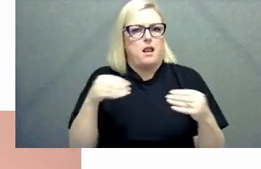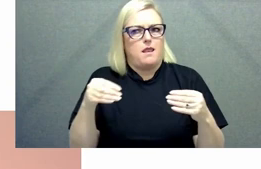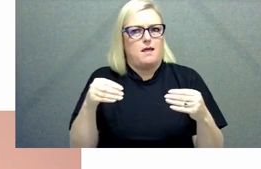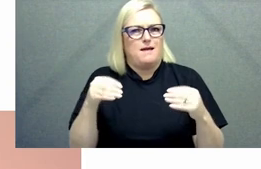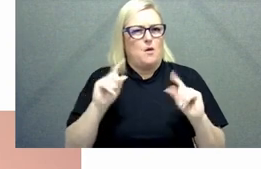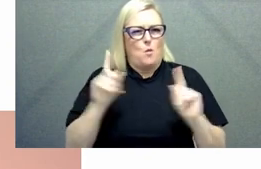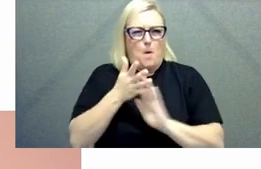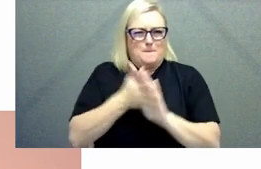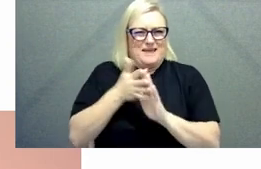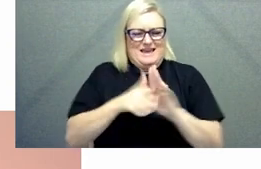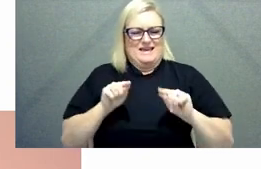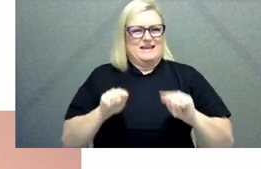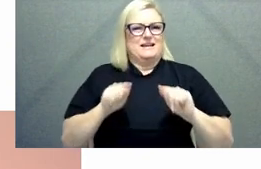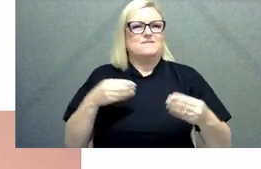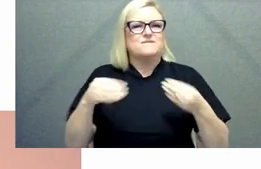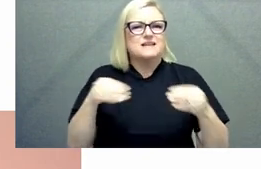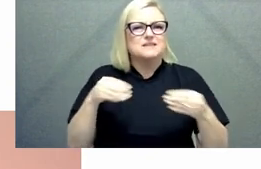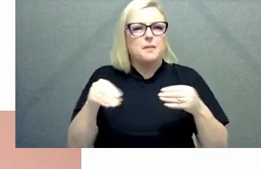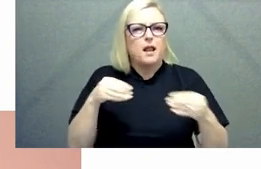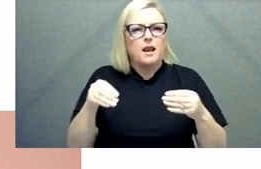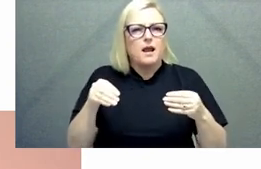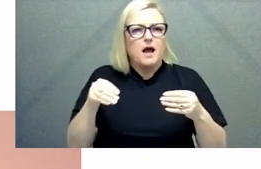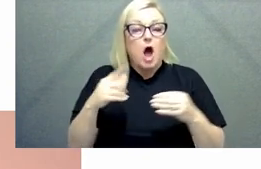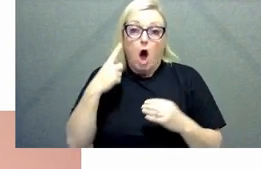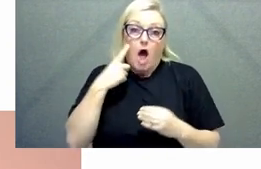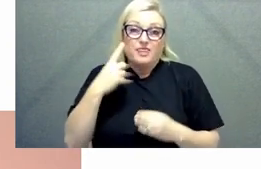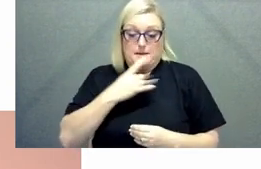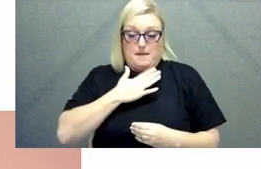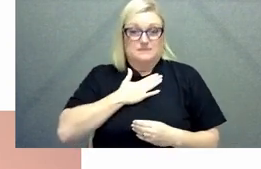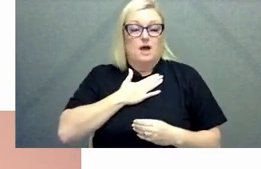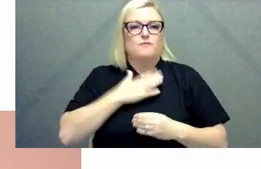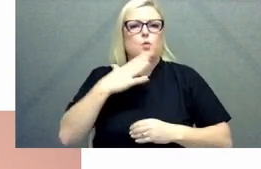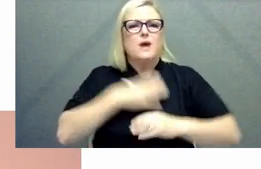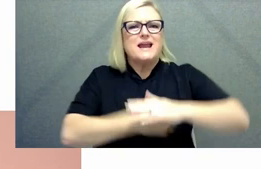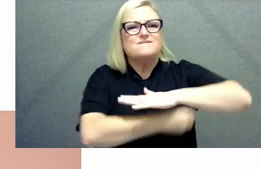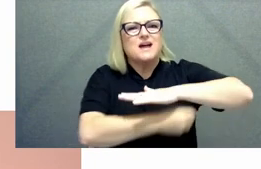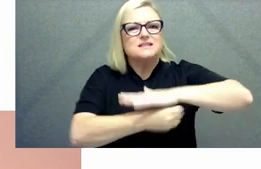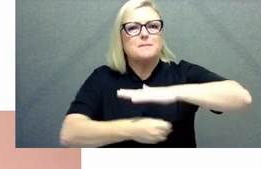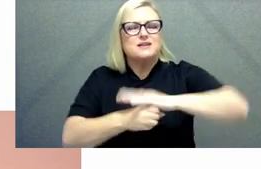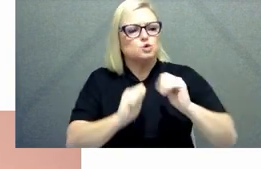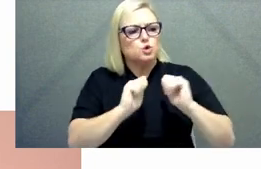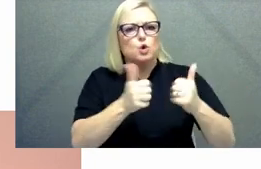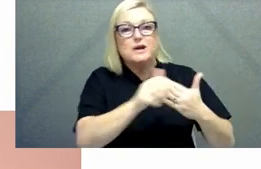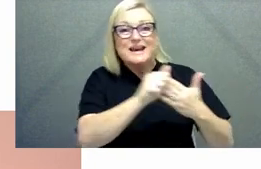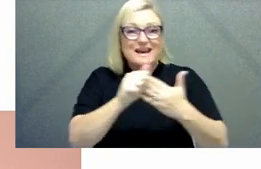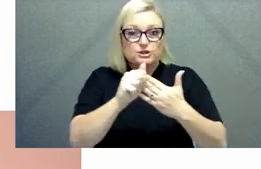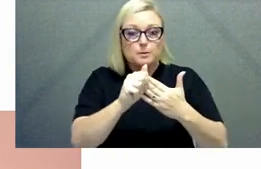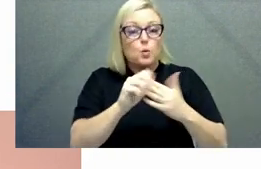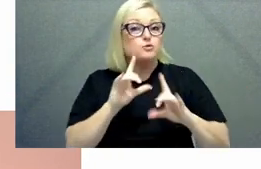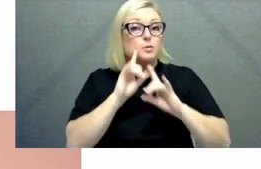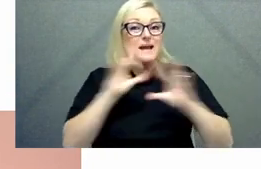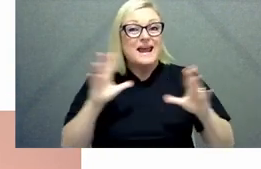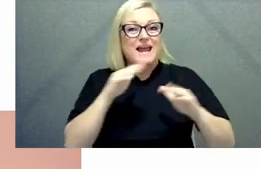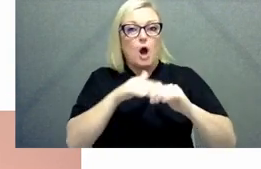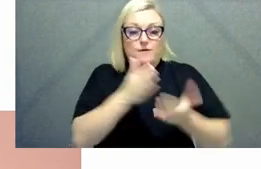back to some fundamentals that we know about good team management and leadership we need to be really clear with teams about what we're trying to do how